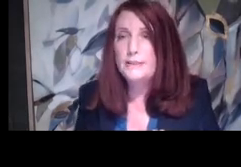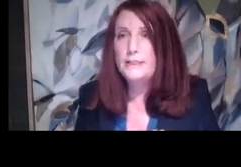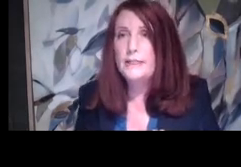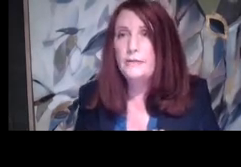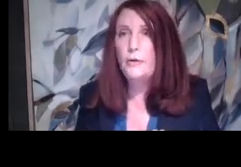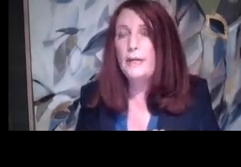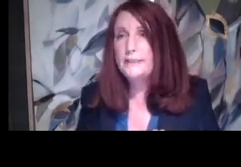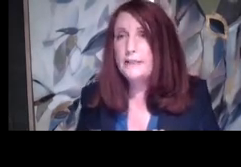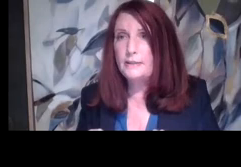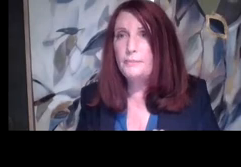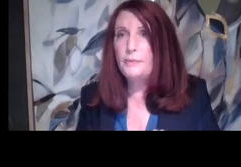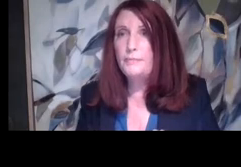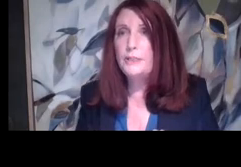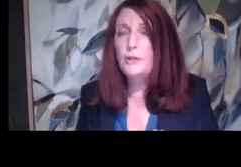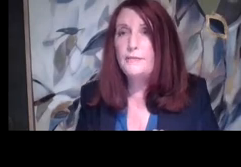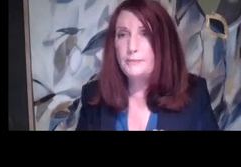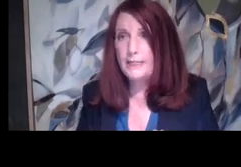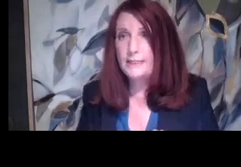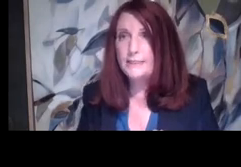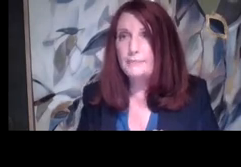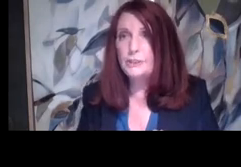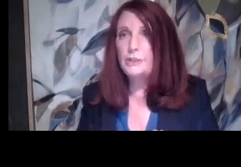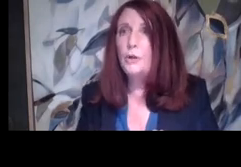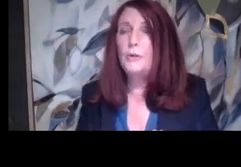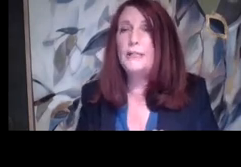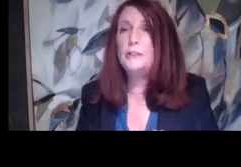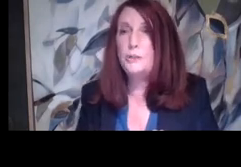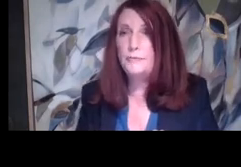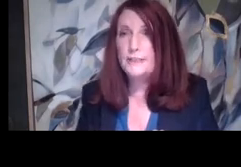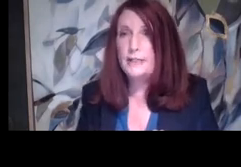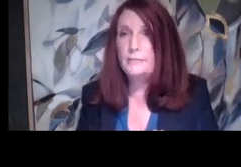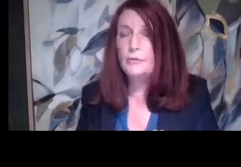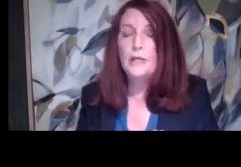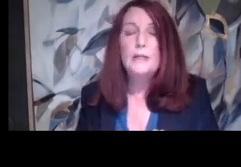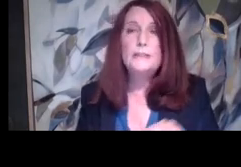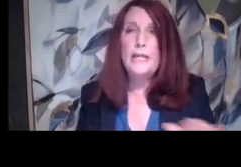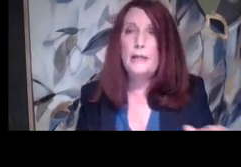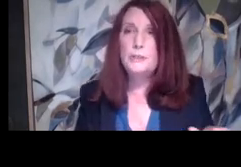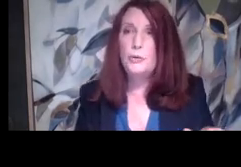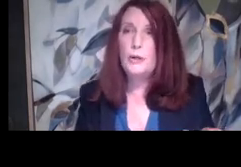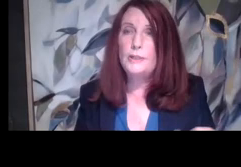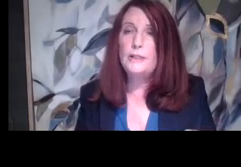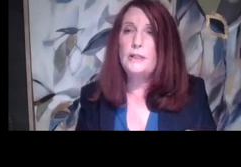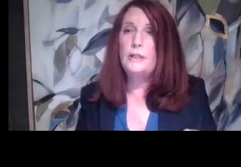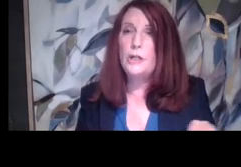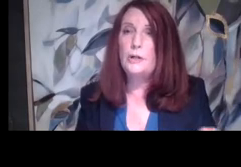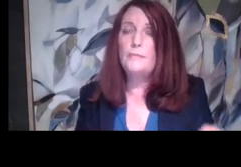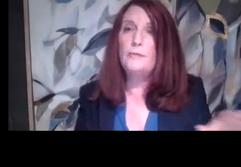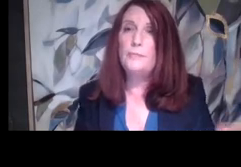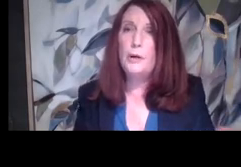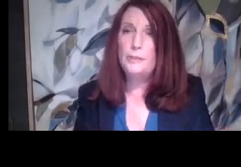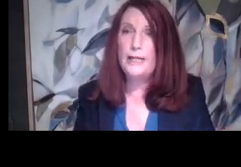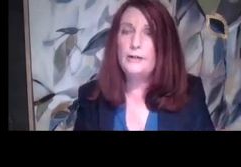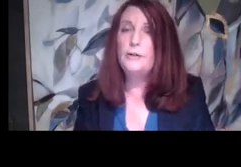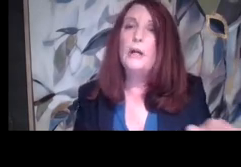policy, no pets on the print, but you have to make an exception when it's a service animal. Same story with a young